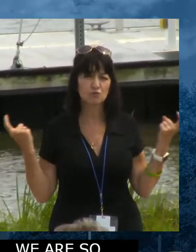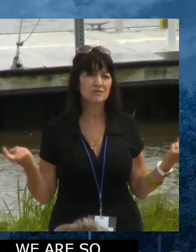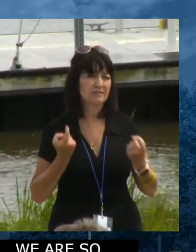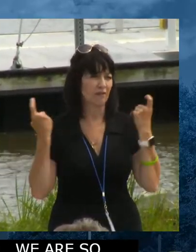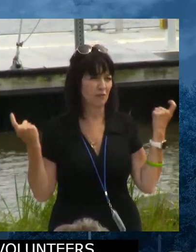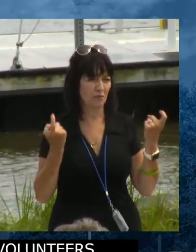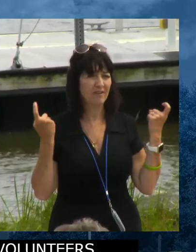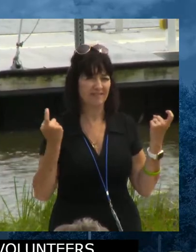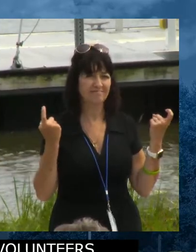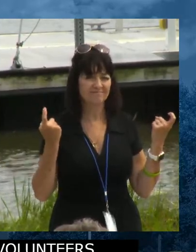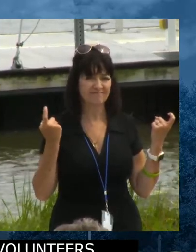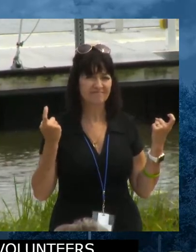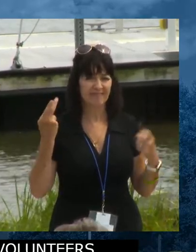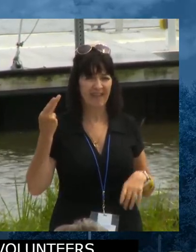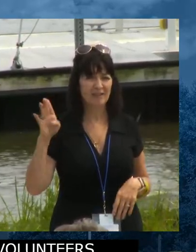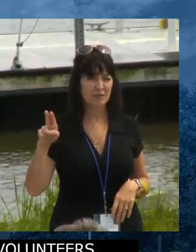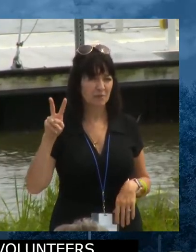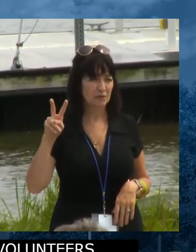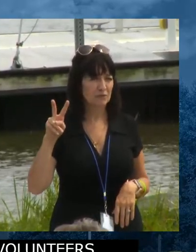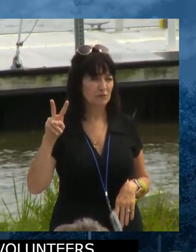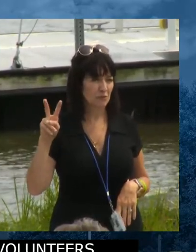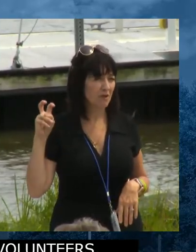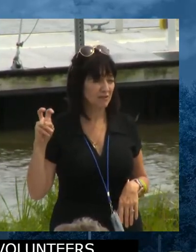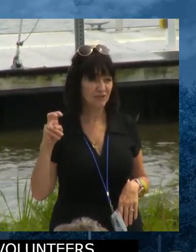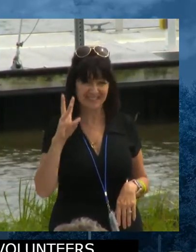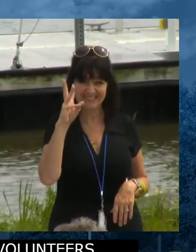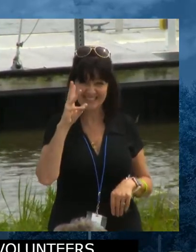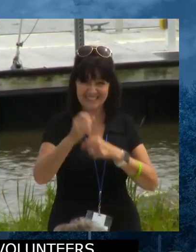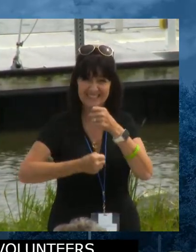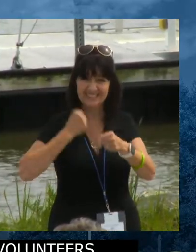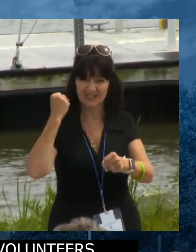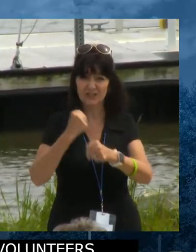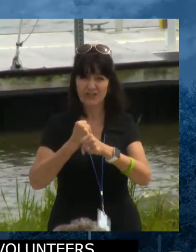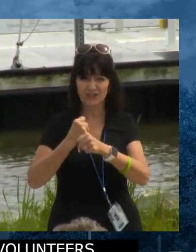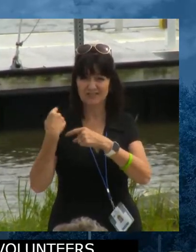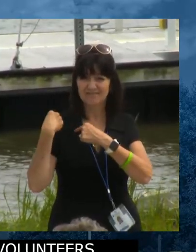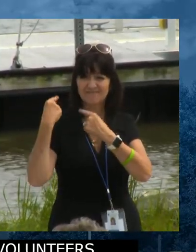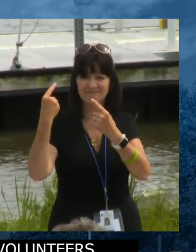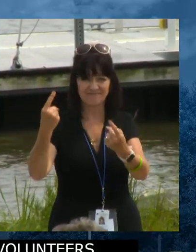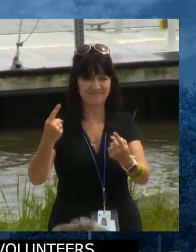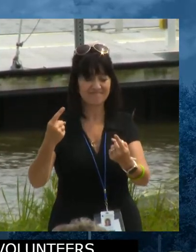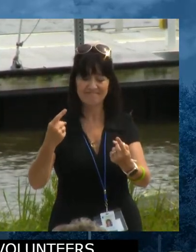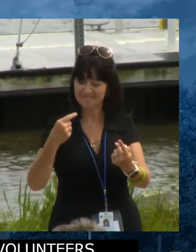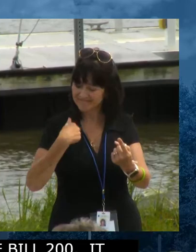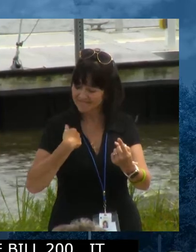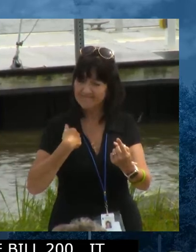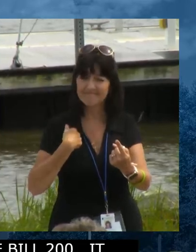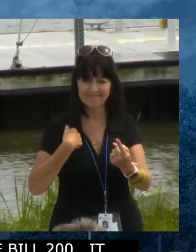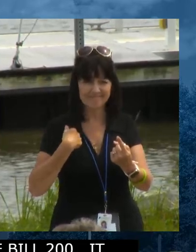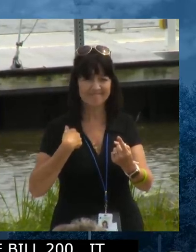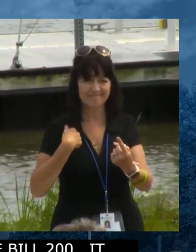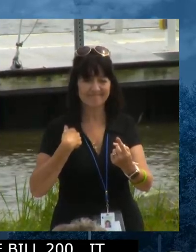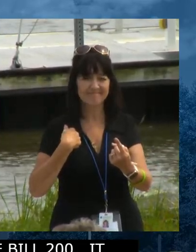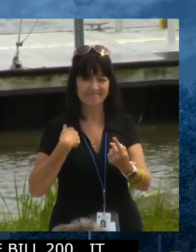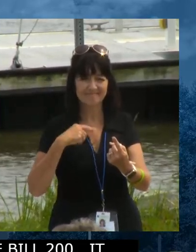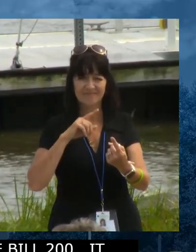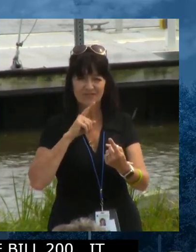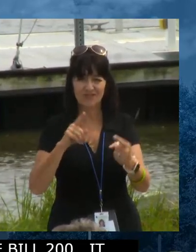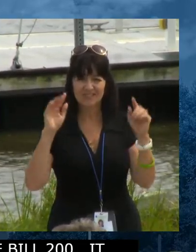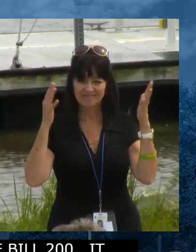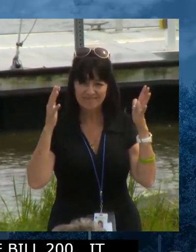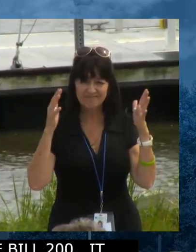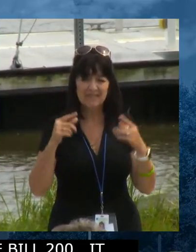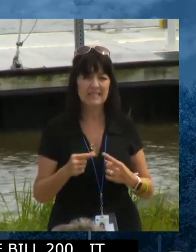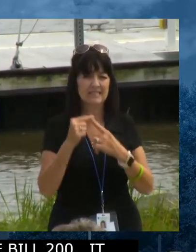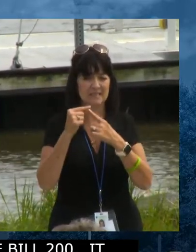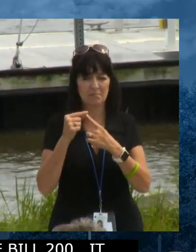six years we've been working on this initiative, which is pretty incredible. So we can't say enough about the champions in the General Assembly, especially Representative